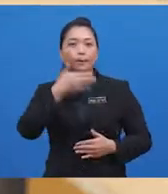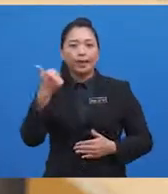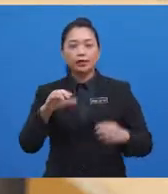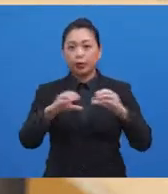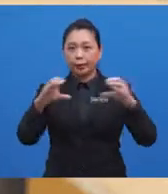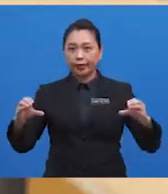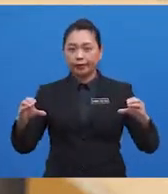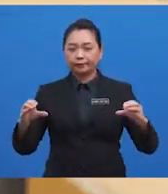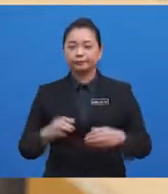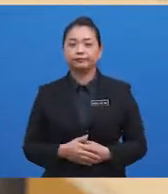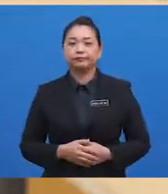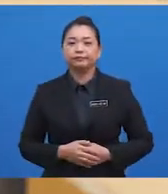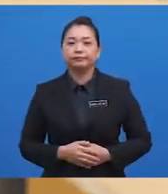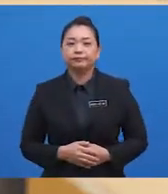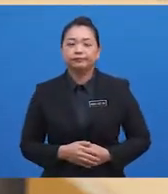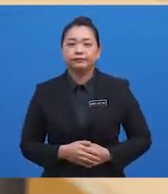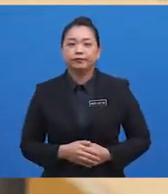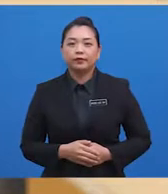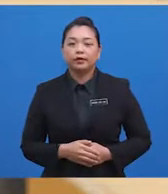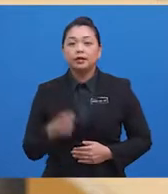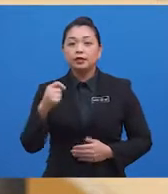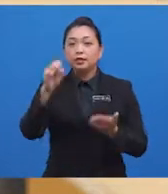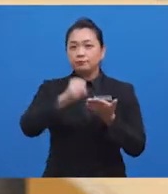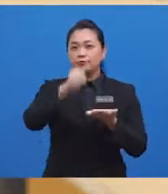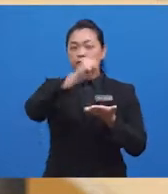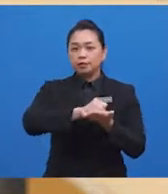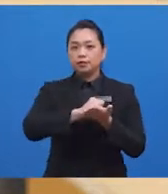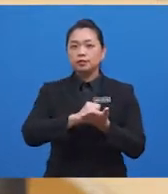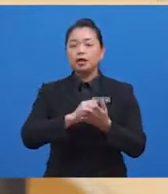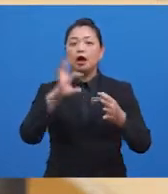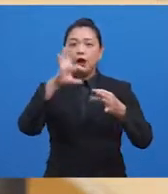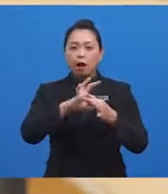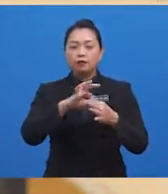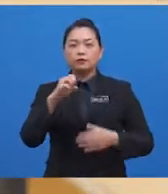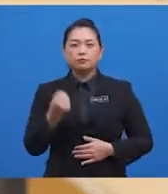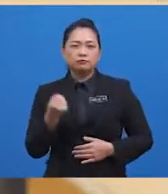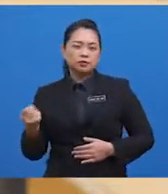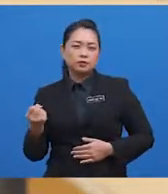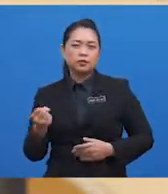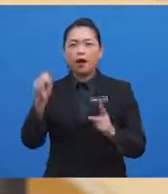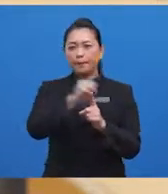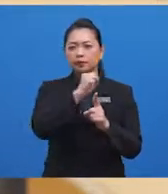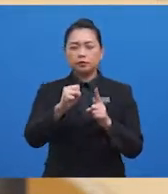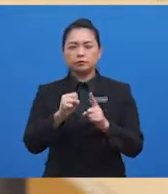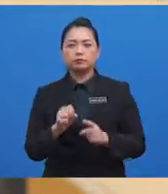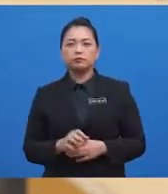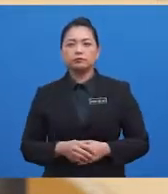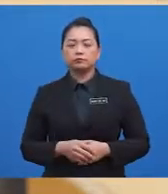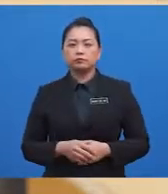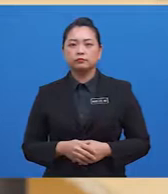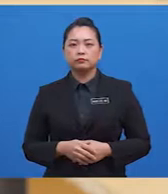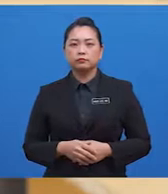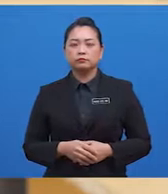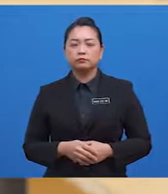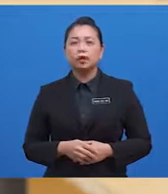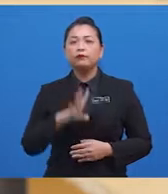theme and topic. The subject of substance abuse is a very relevant subject at present. Perhaps over